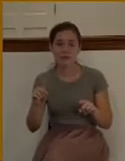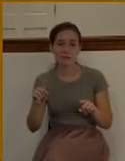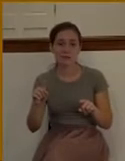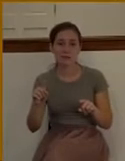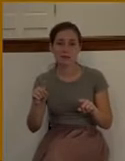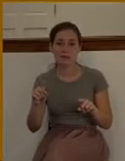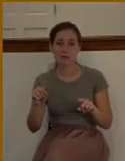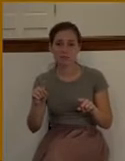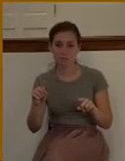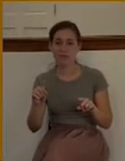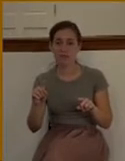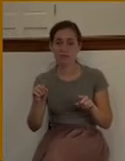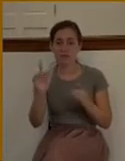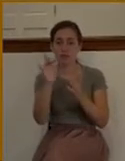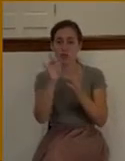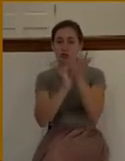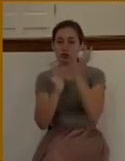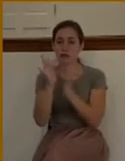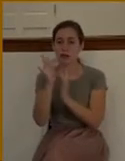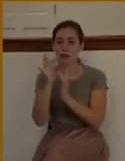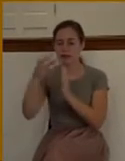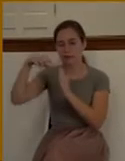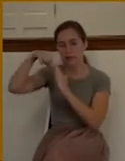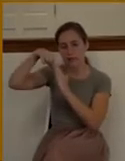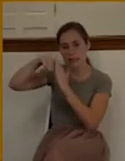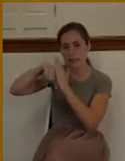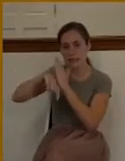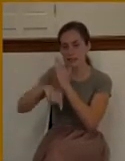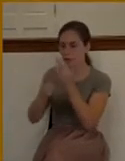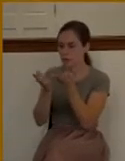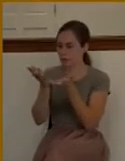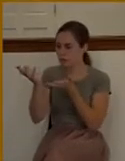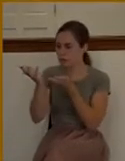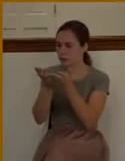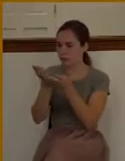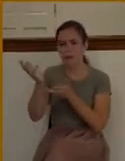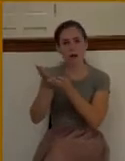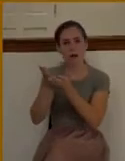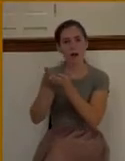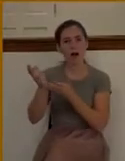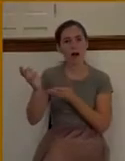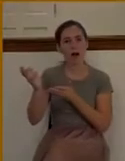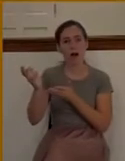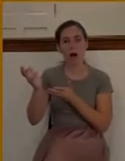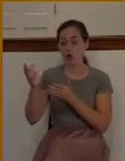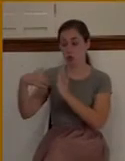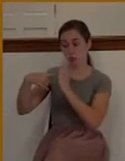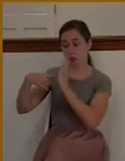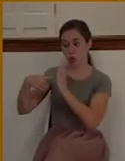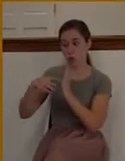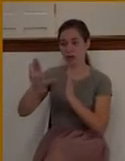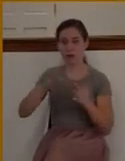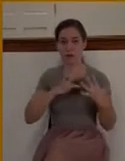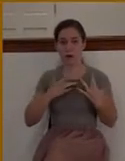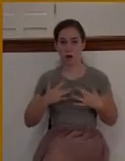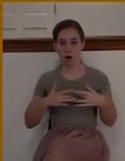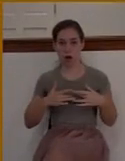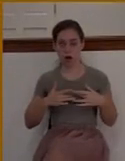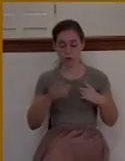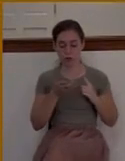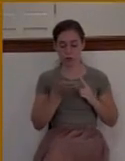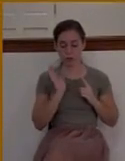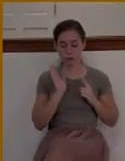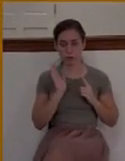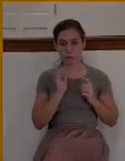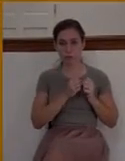face value. He went deeper to reveal the man's heart. There were certain things that this man just did not